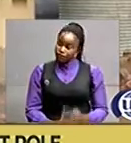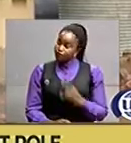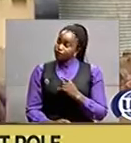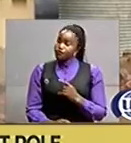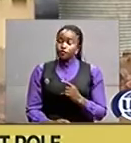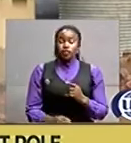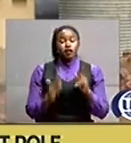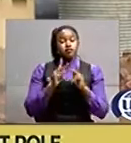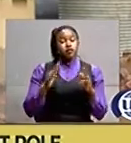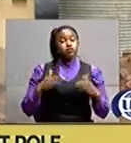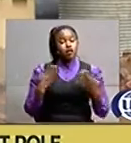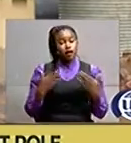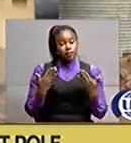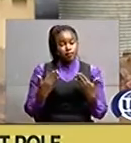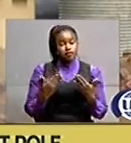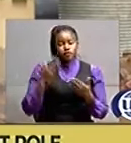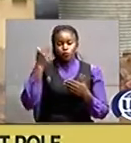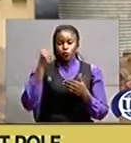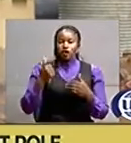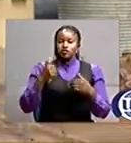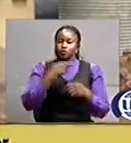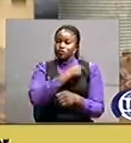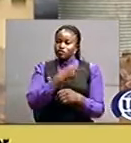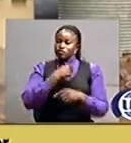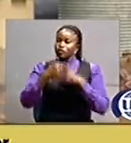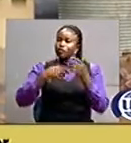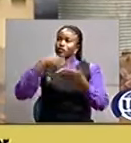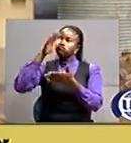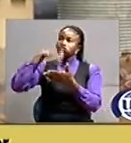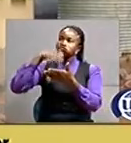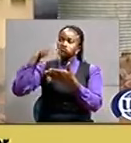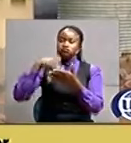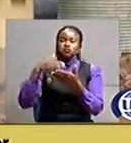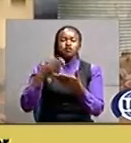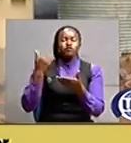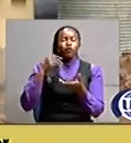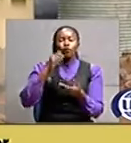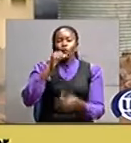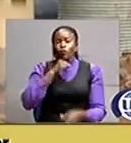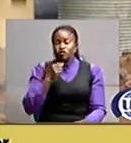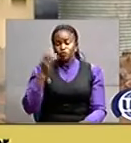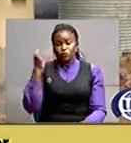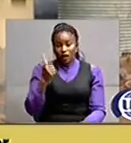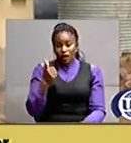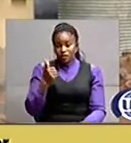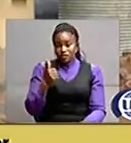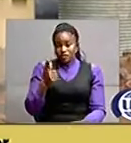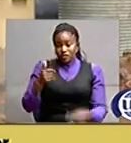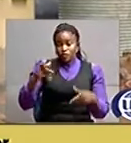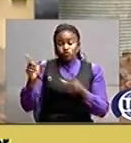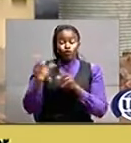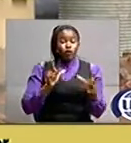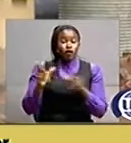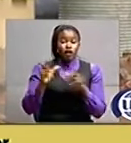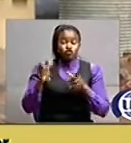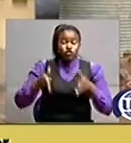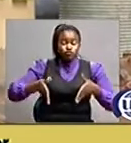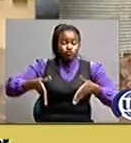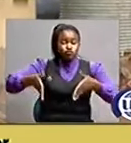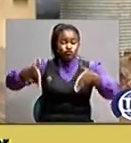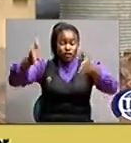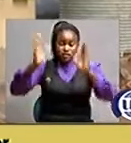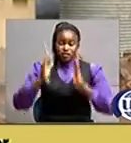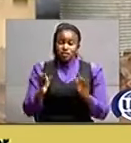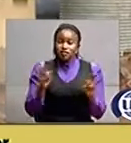this facility being renovated because first of all it is on a highway where we receive uh